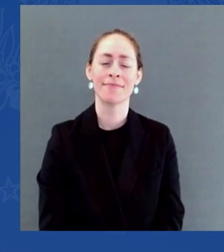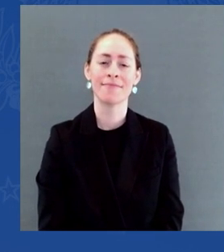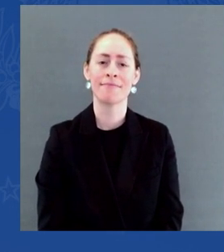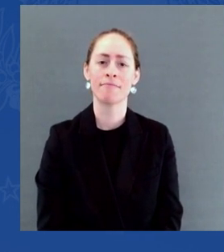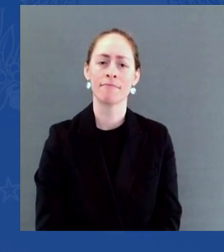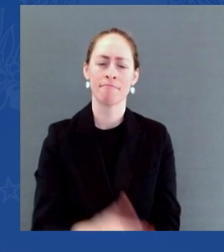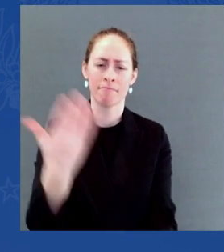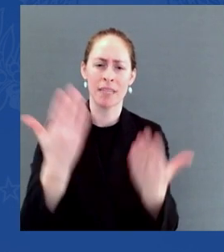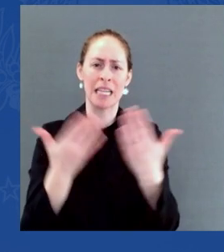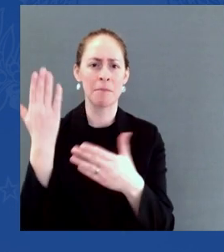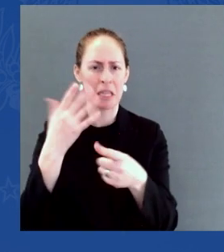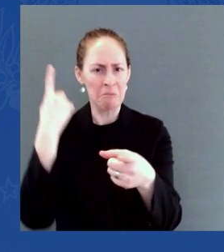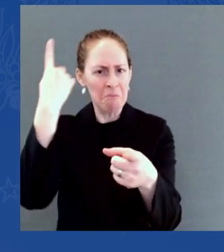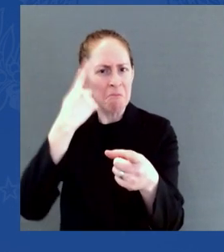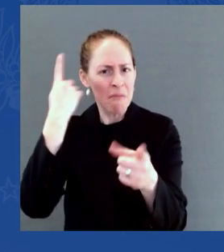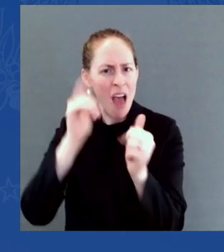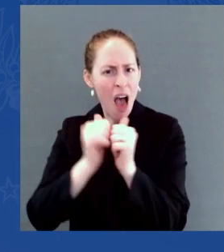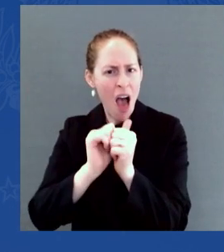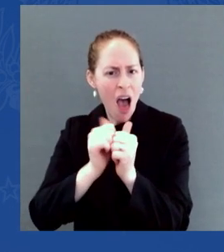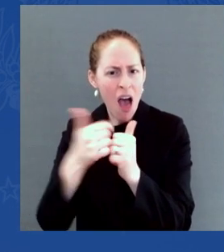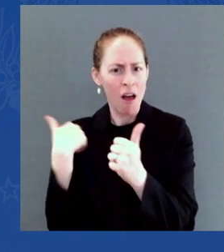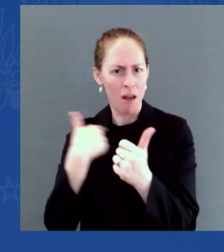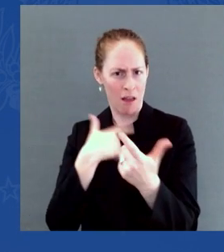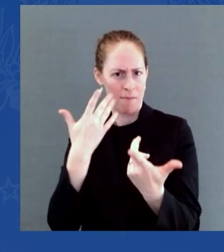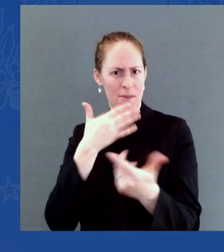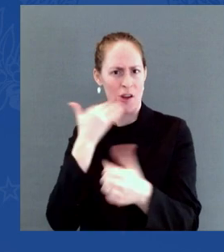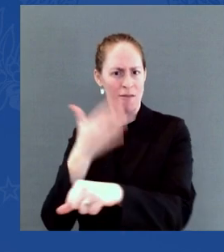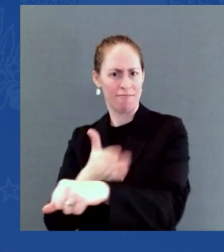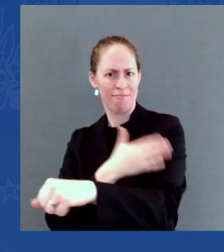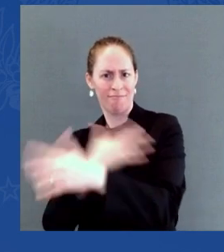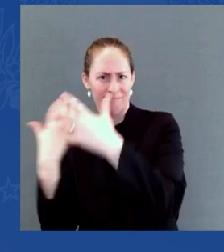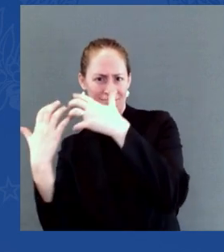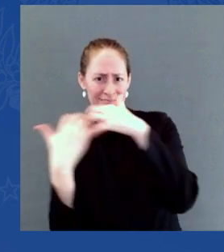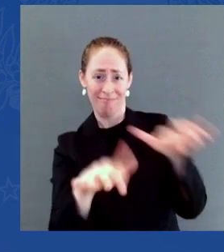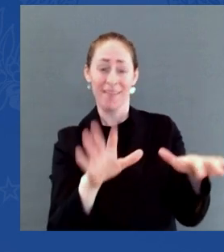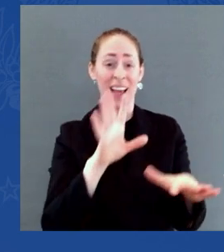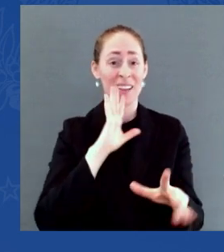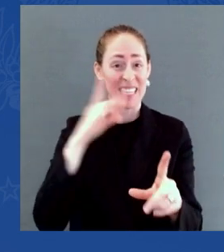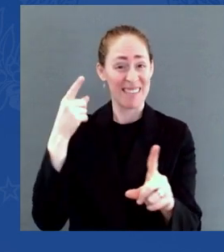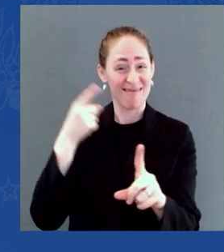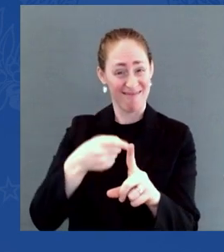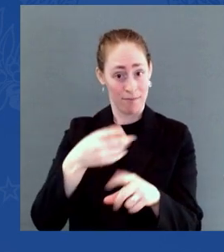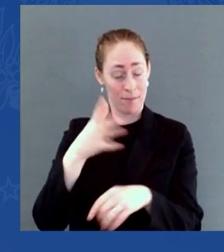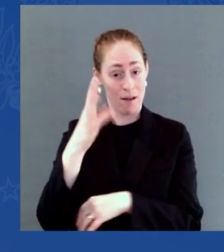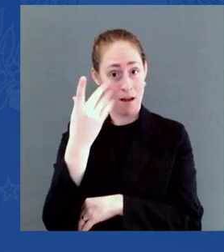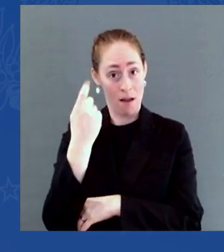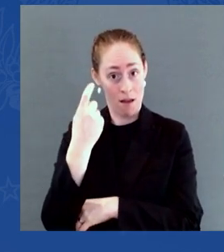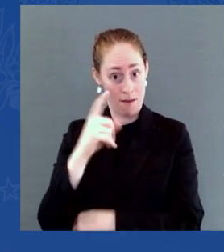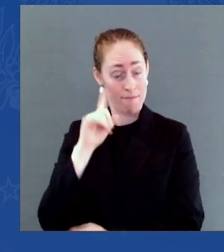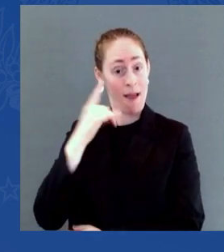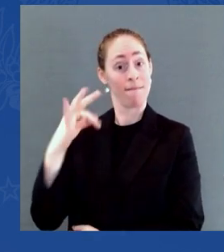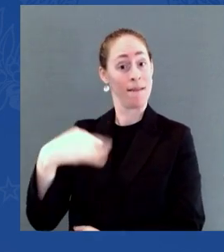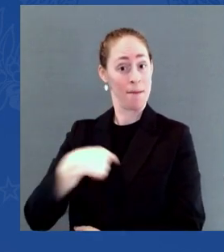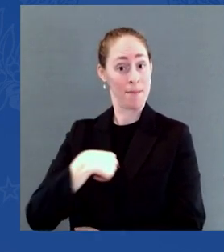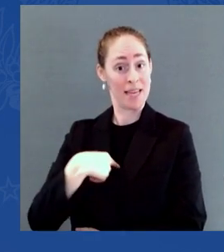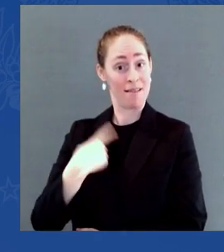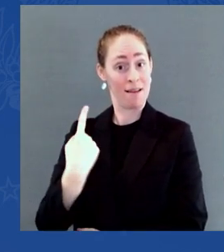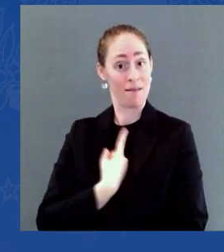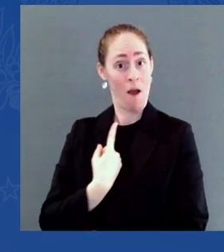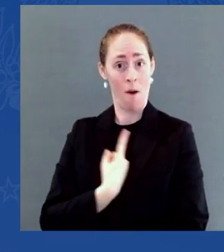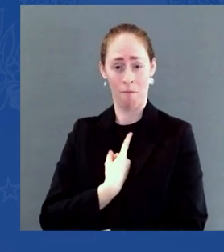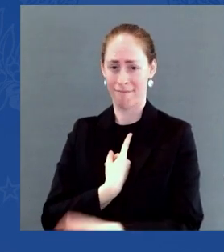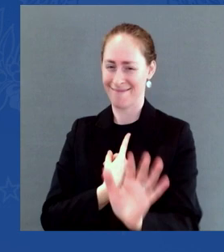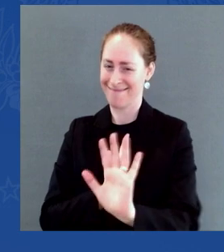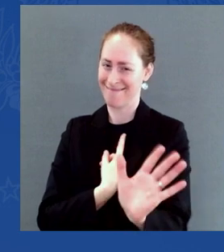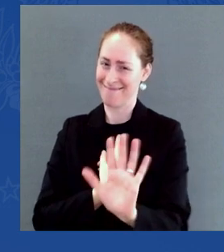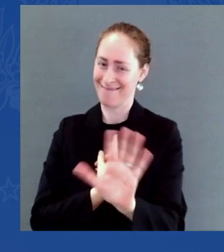to take my word for it. On Monday, I convened a group of CEOs from some of the largest retailers and grocery stores in the nation, as well